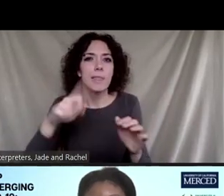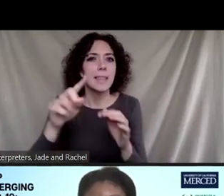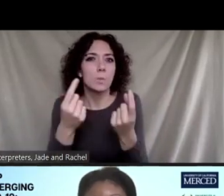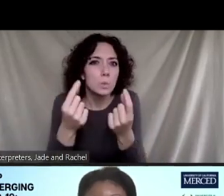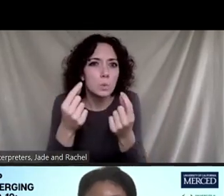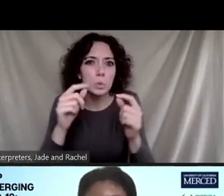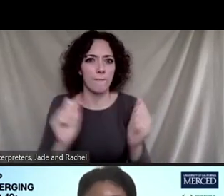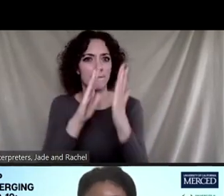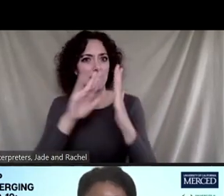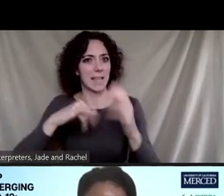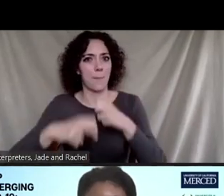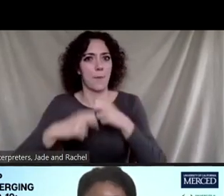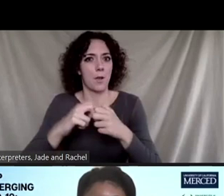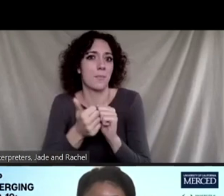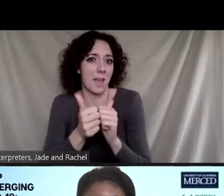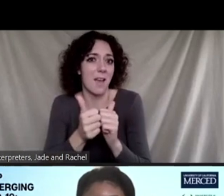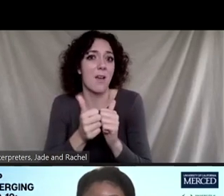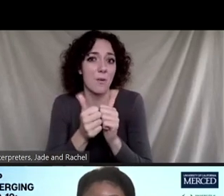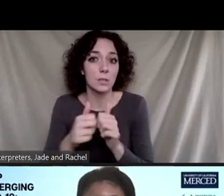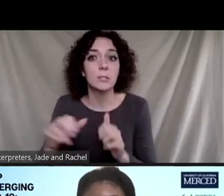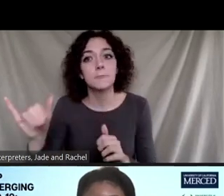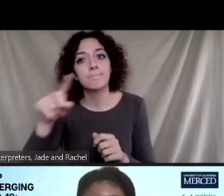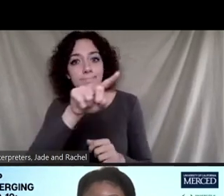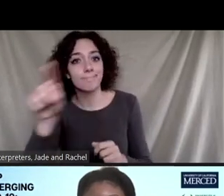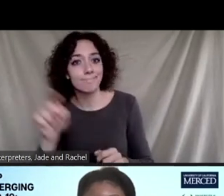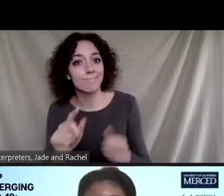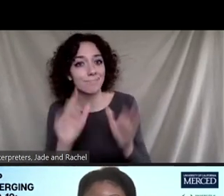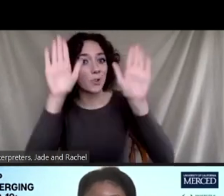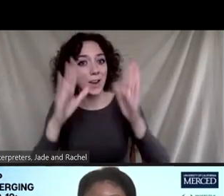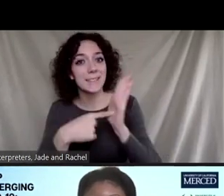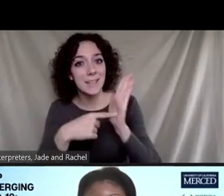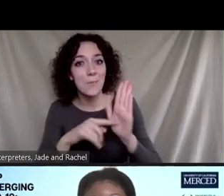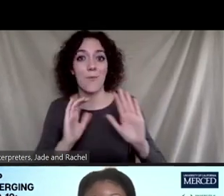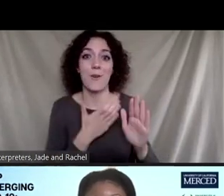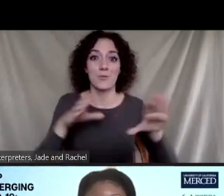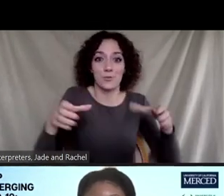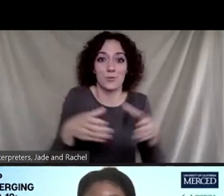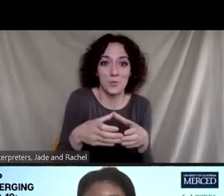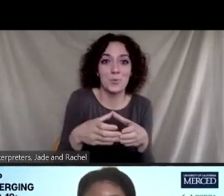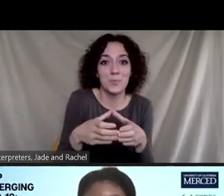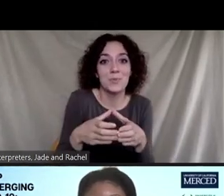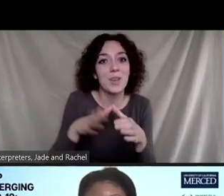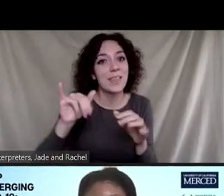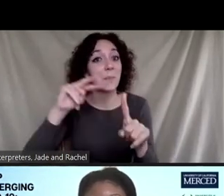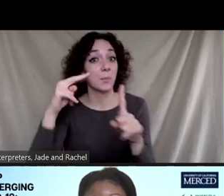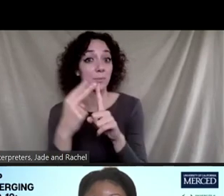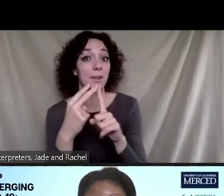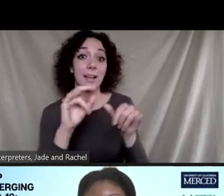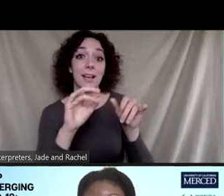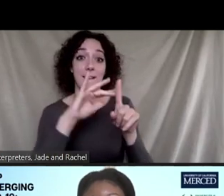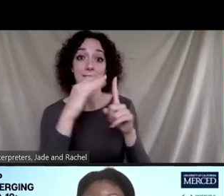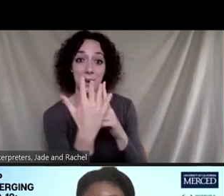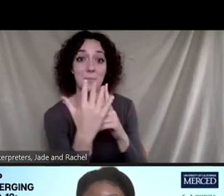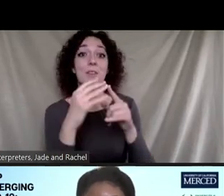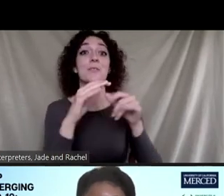think everybody gave great examples about our groups and what we do. I will just speak from the perspective of environmental science and technology.